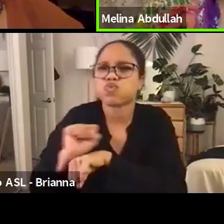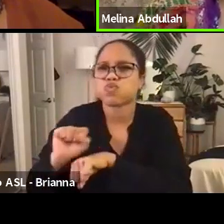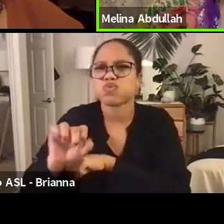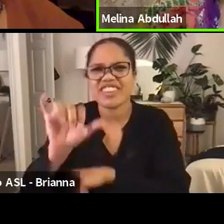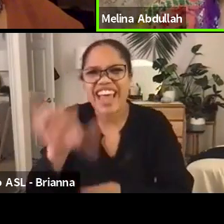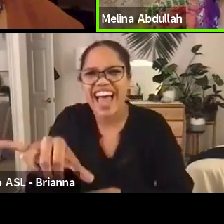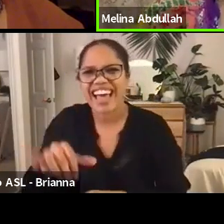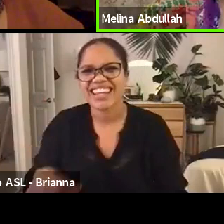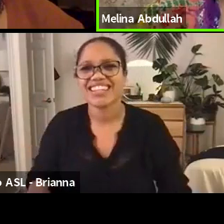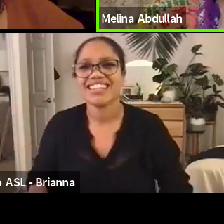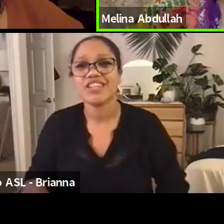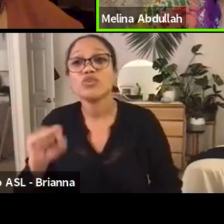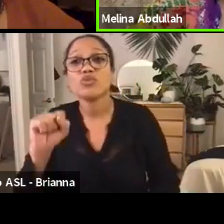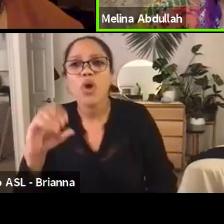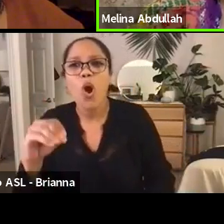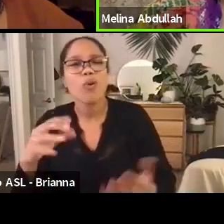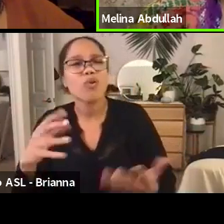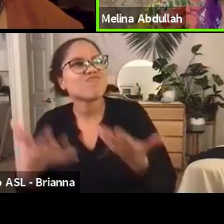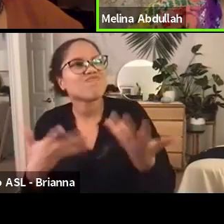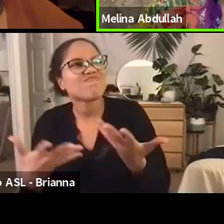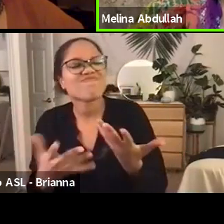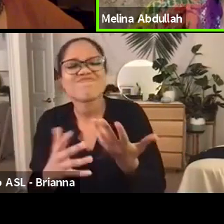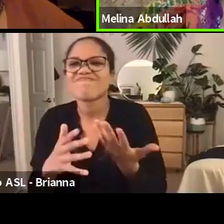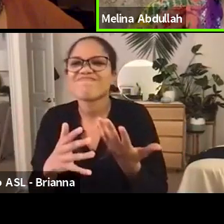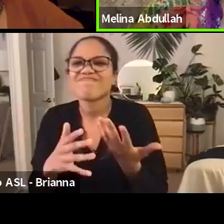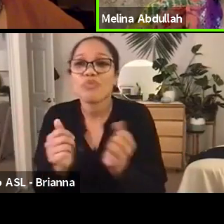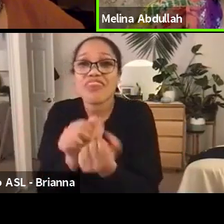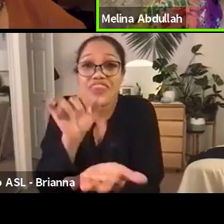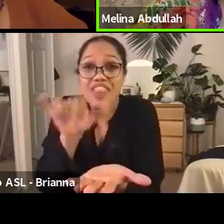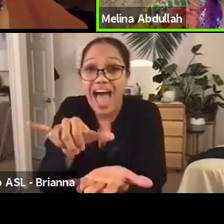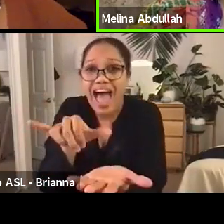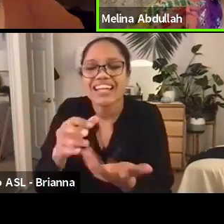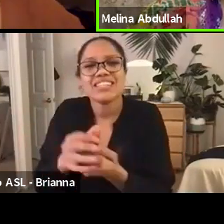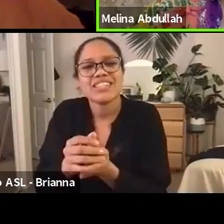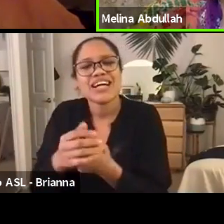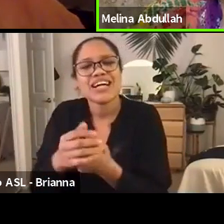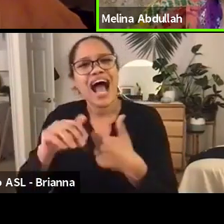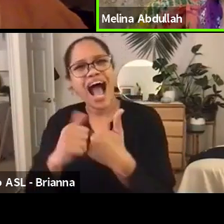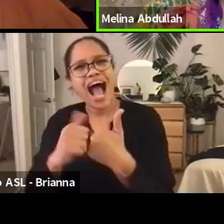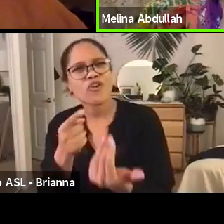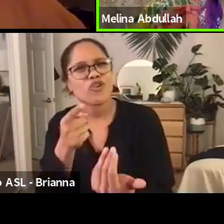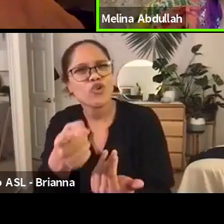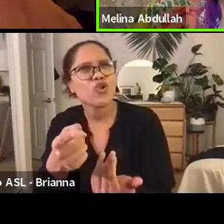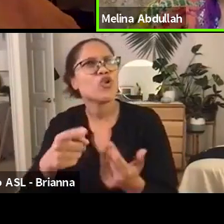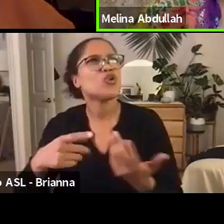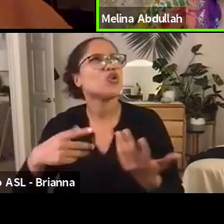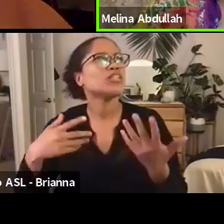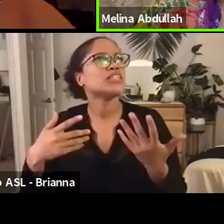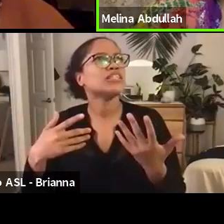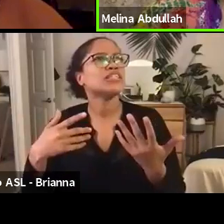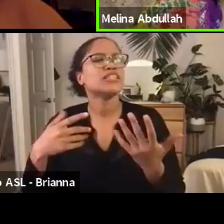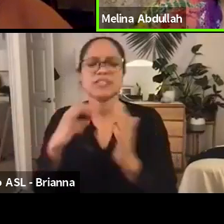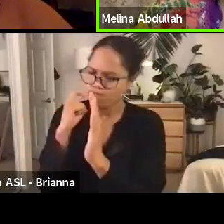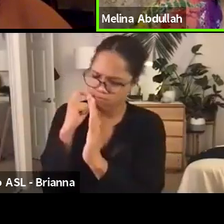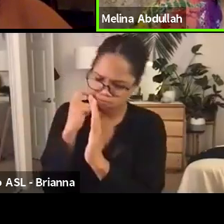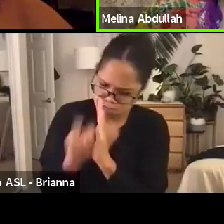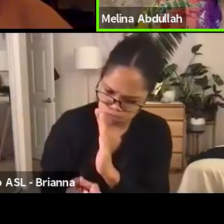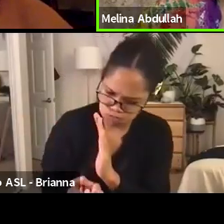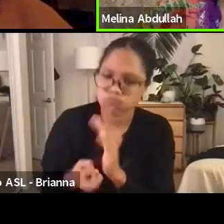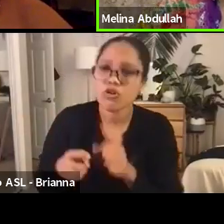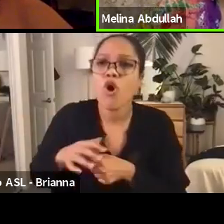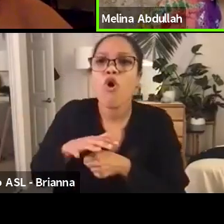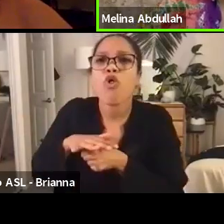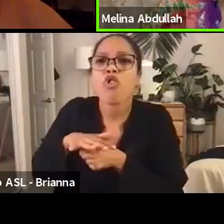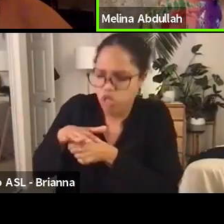what resonated for you and what made you, um, really usher in kind of this localized practice